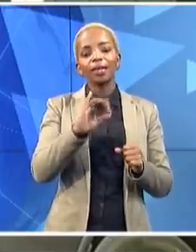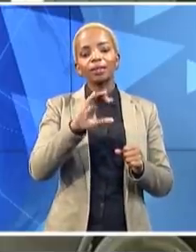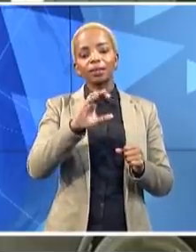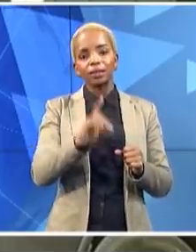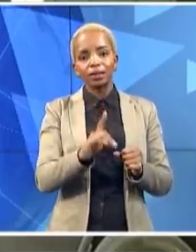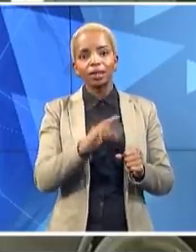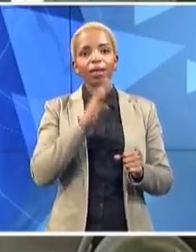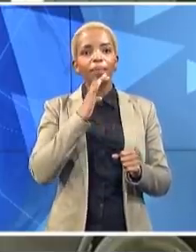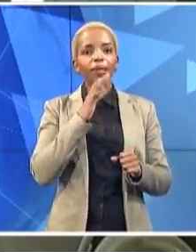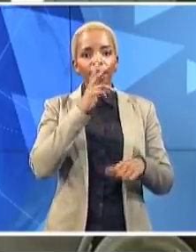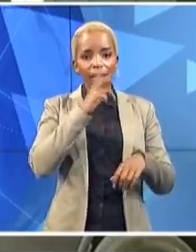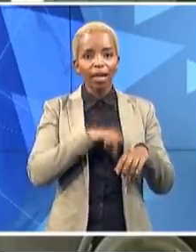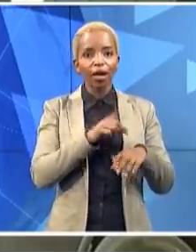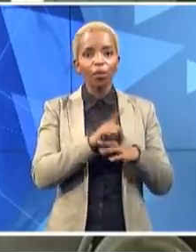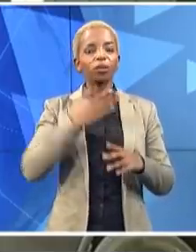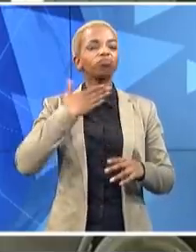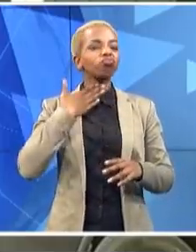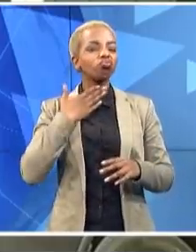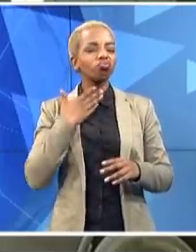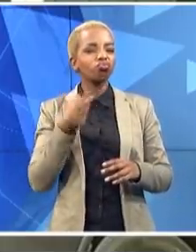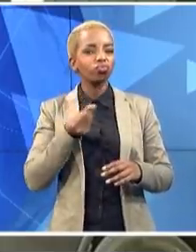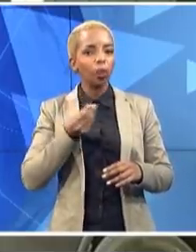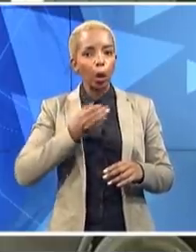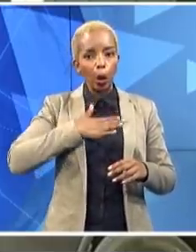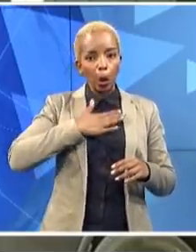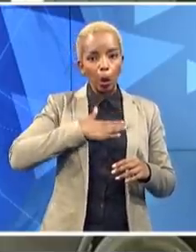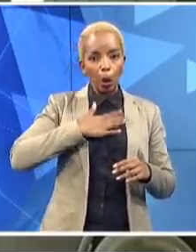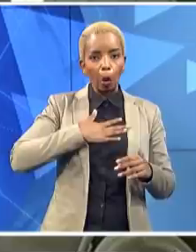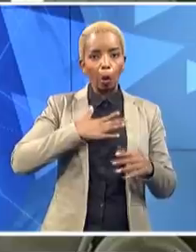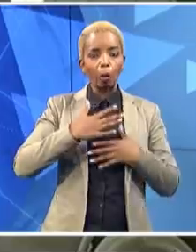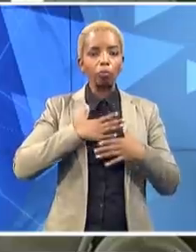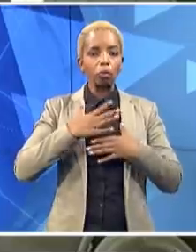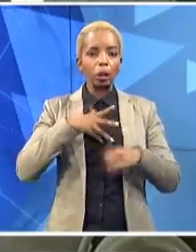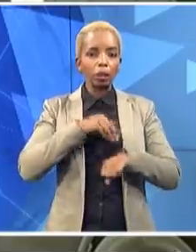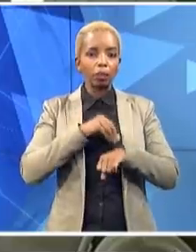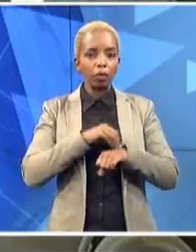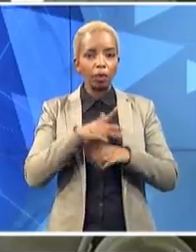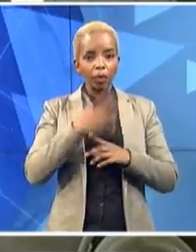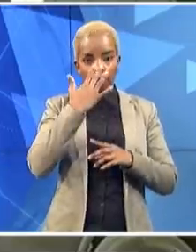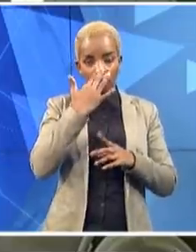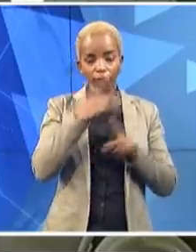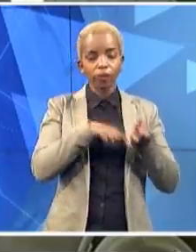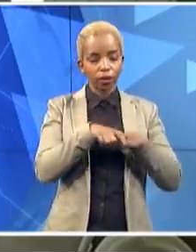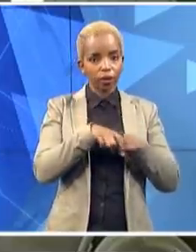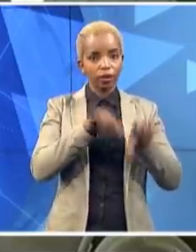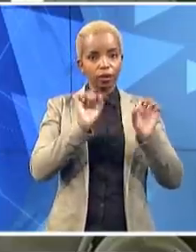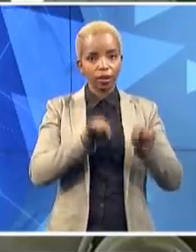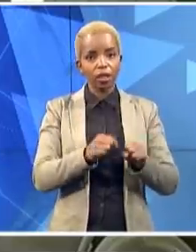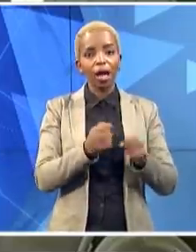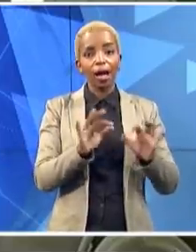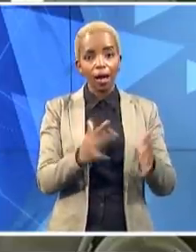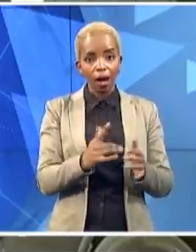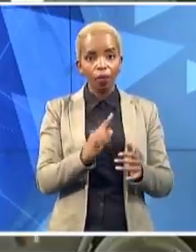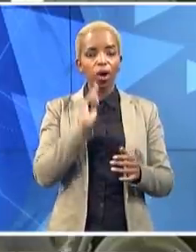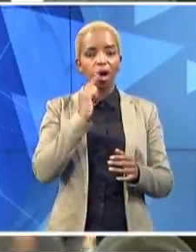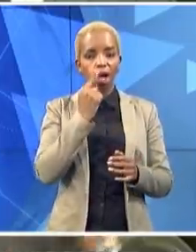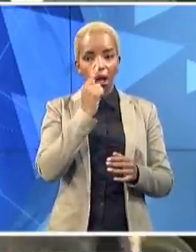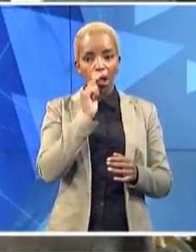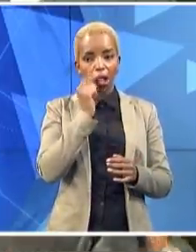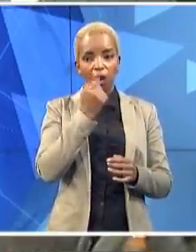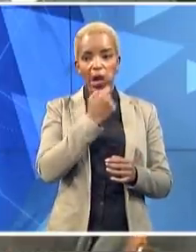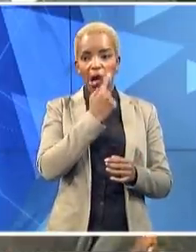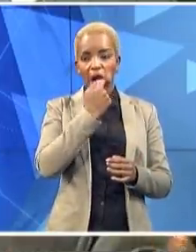think we're going to be doing oropharyngeal and nasopharyngeal swabs and then following up those tests. Any positive results will result in